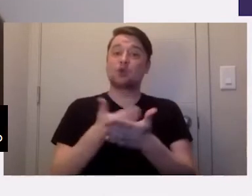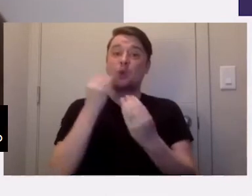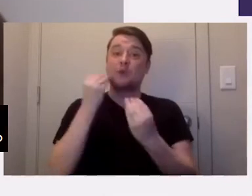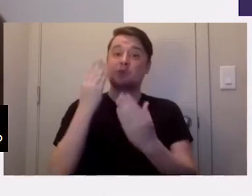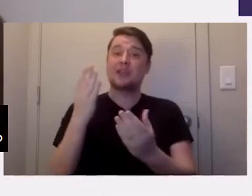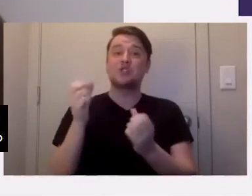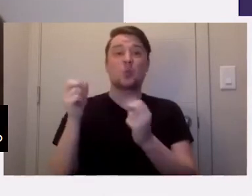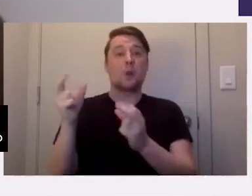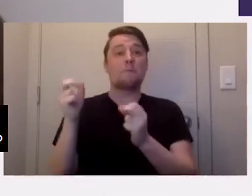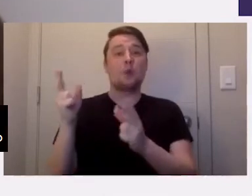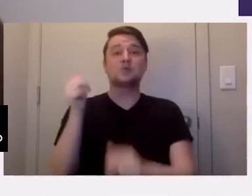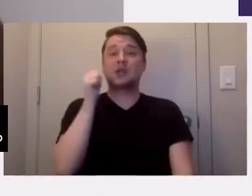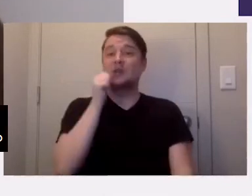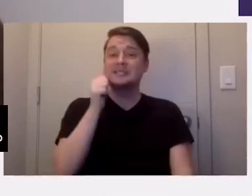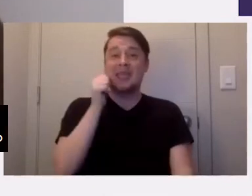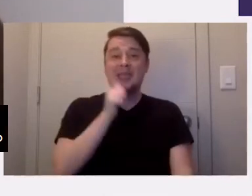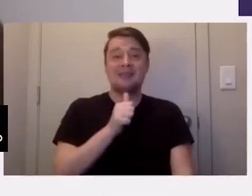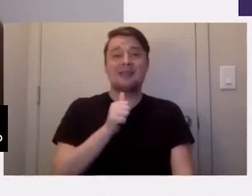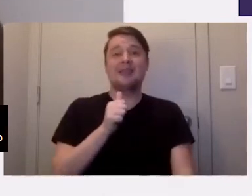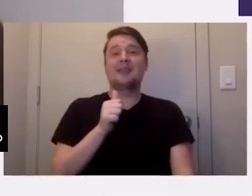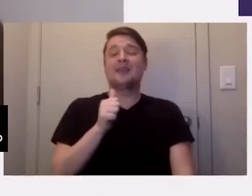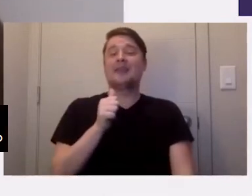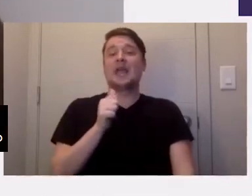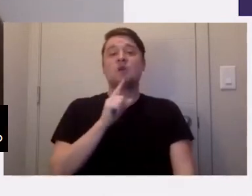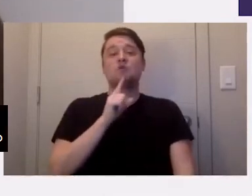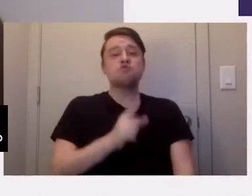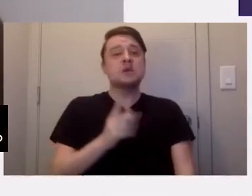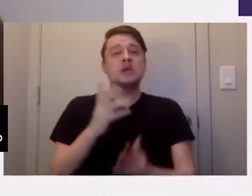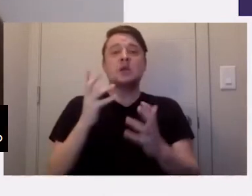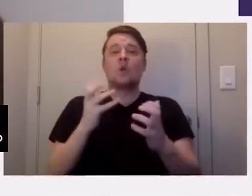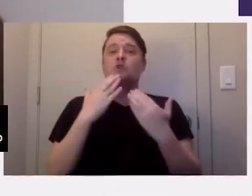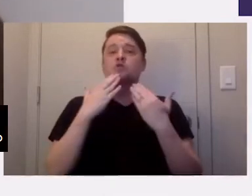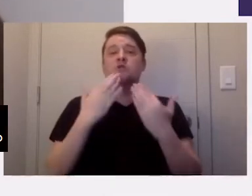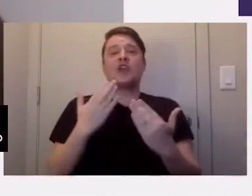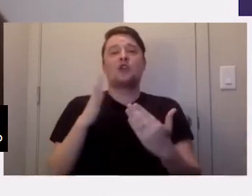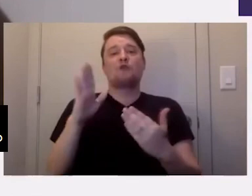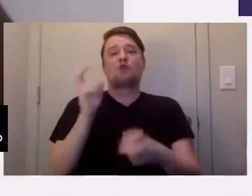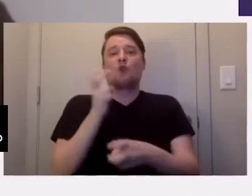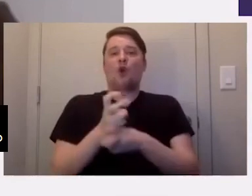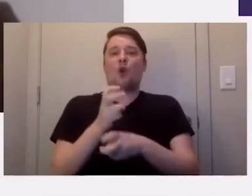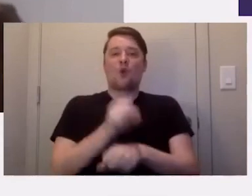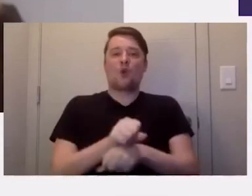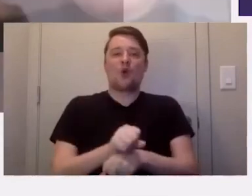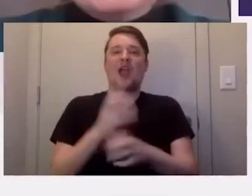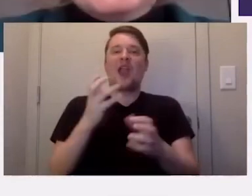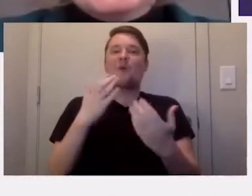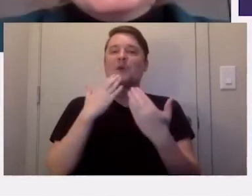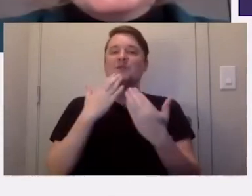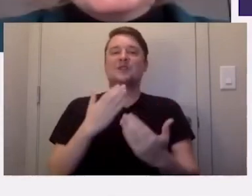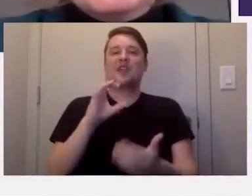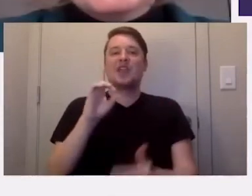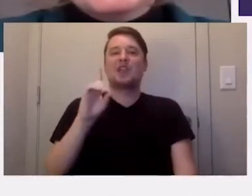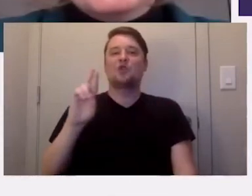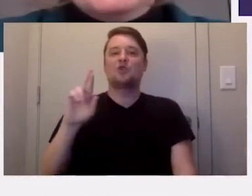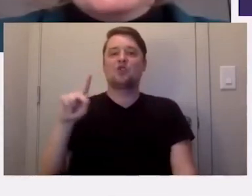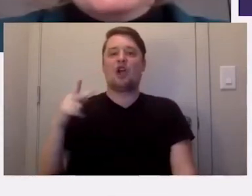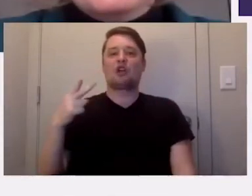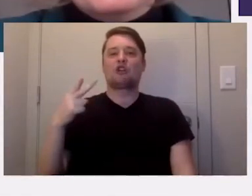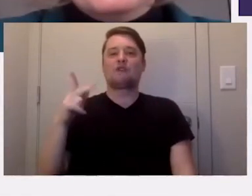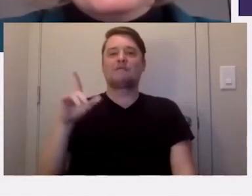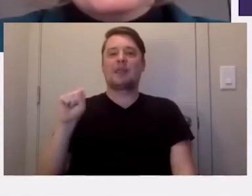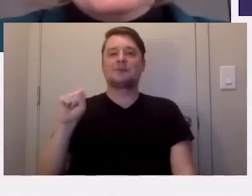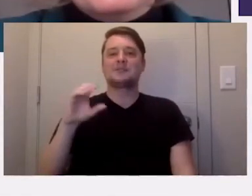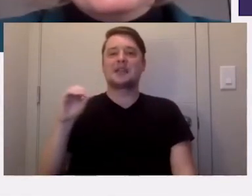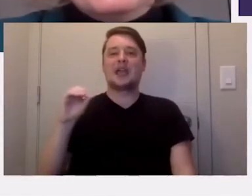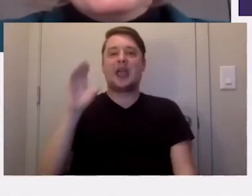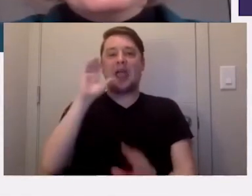posting there daily. And just really want to thank you for your hard work. And I also want to thank you, Dr. Phillips, and you,